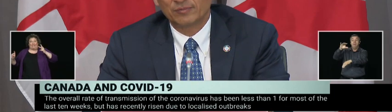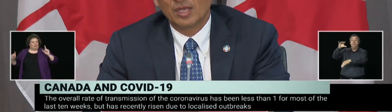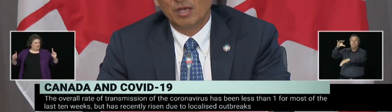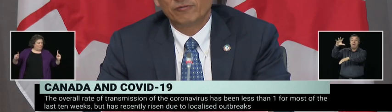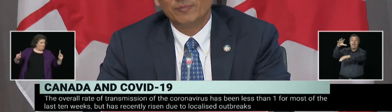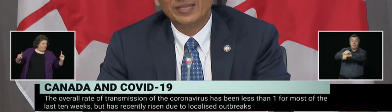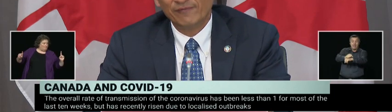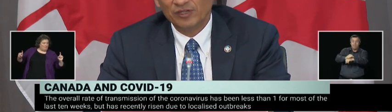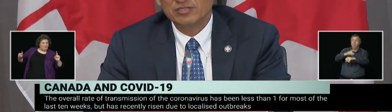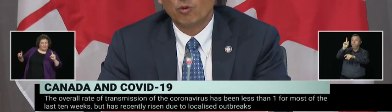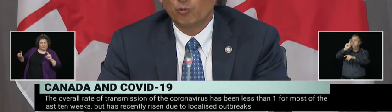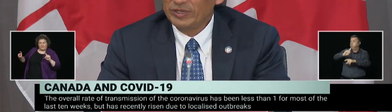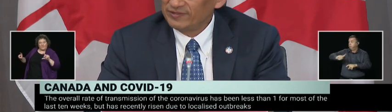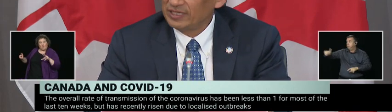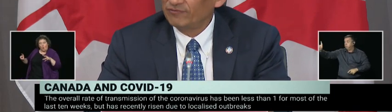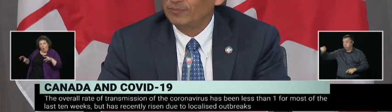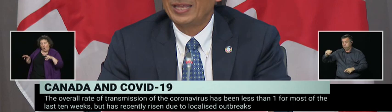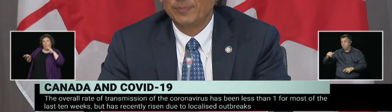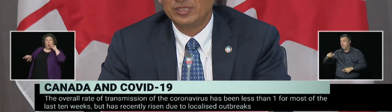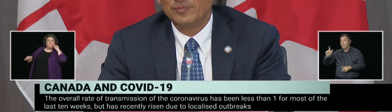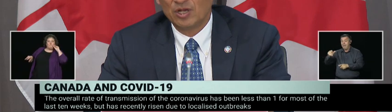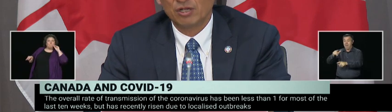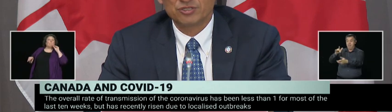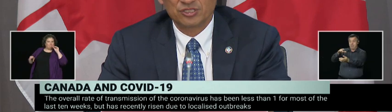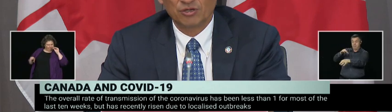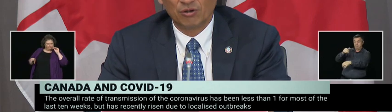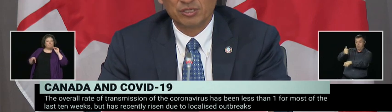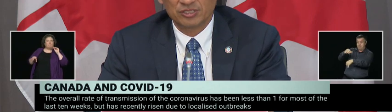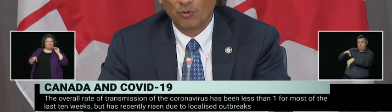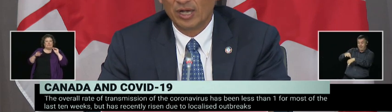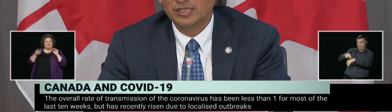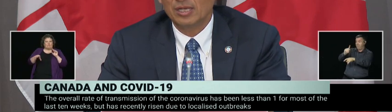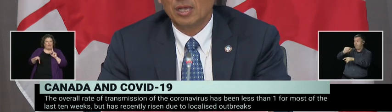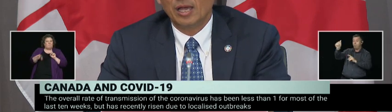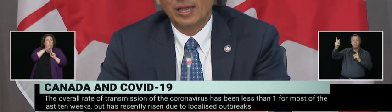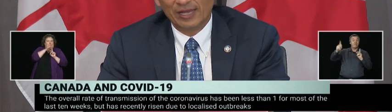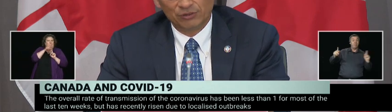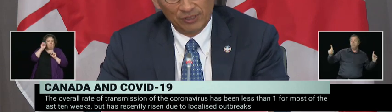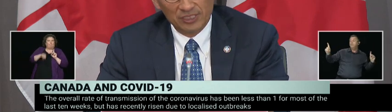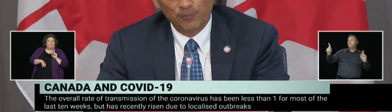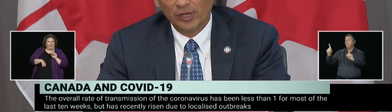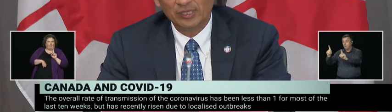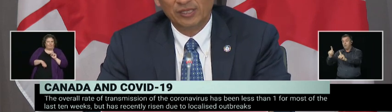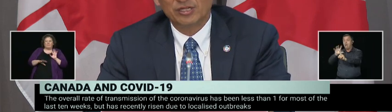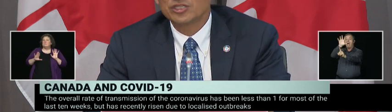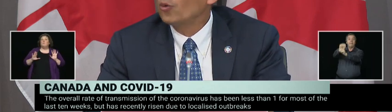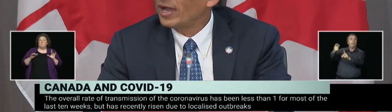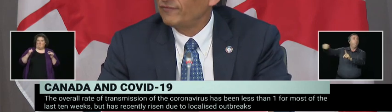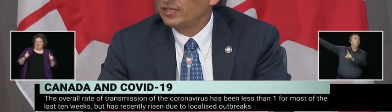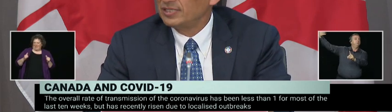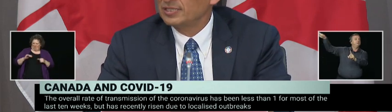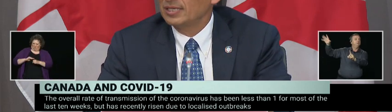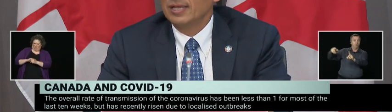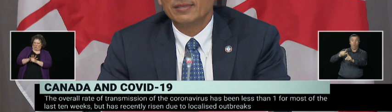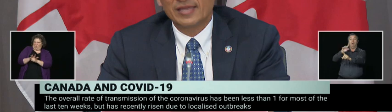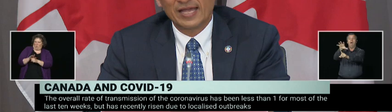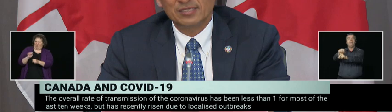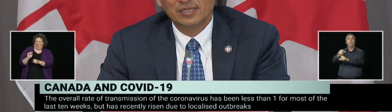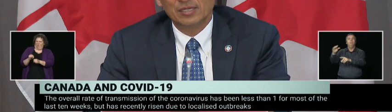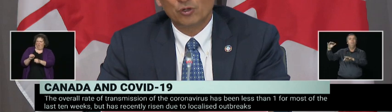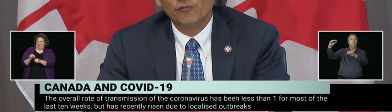infected. From the evidence, what we've seen from the epidemiology and so on, to this point, there's no evidence